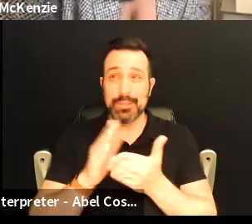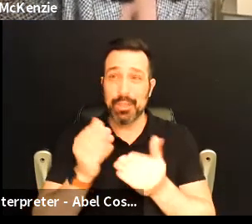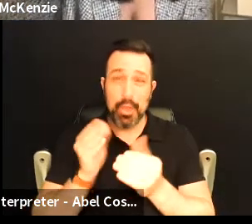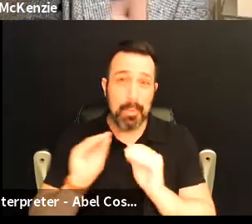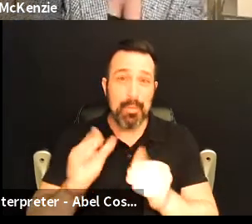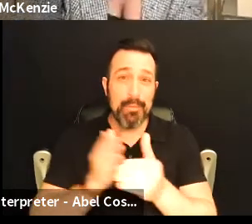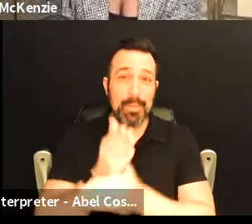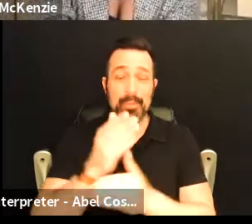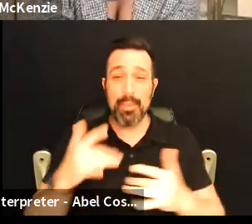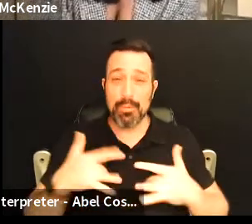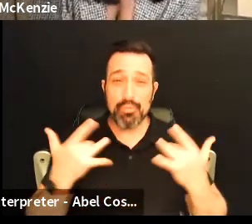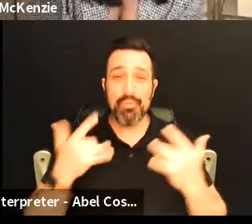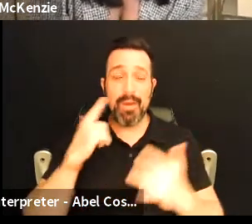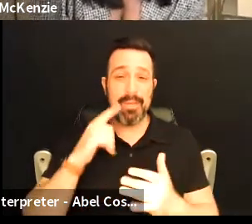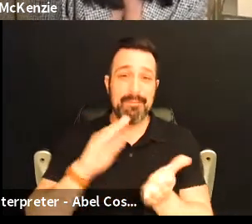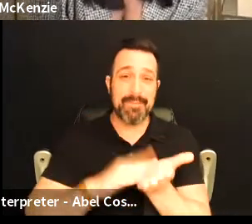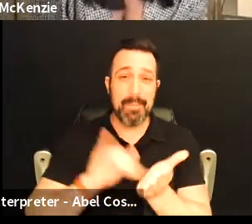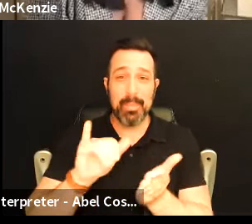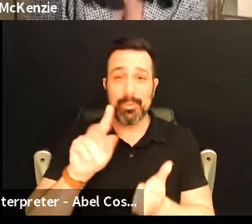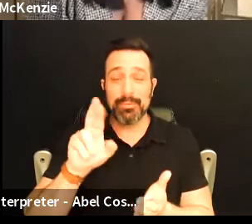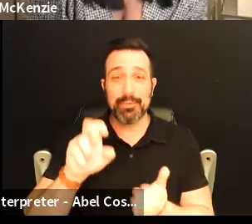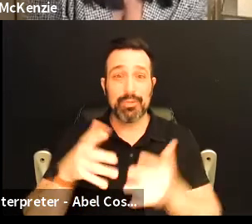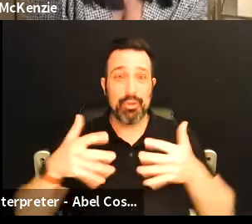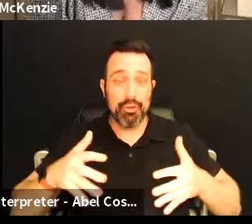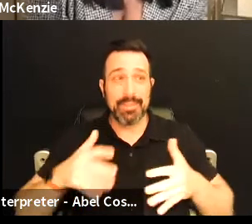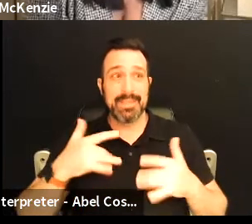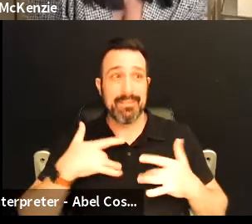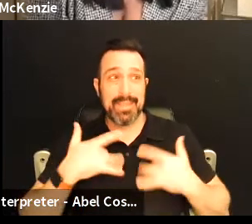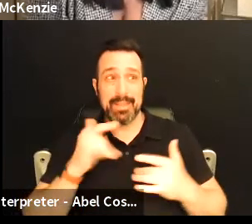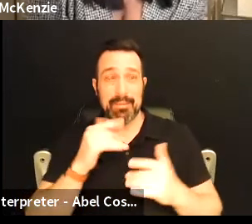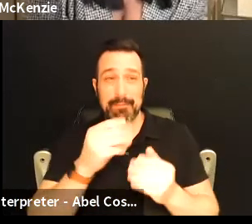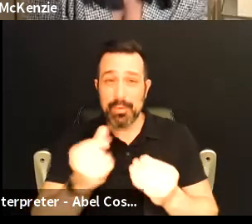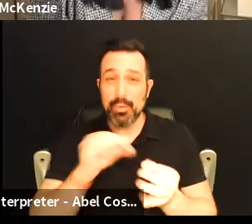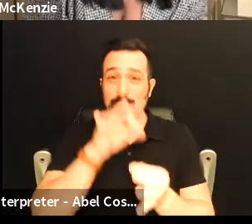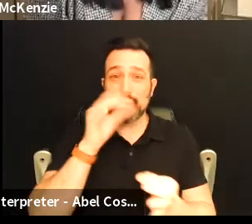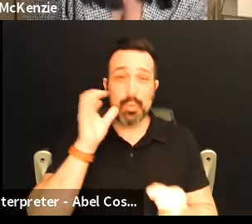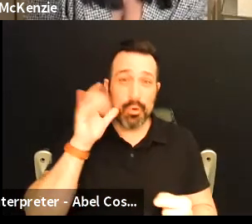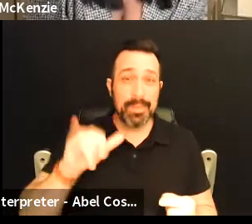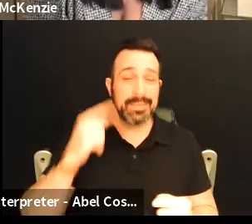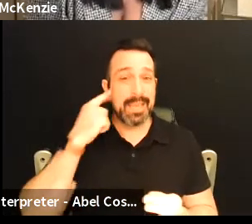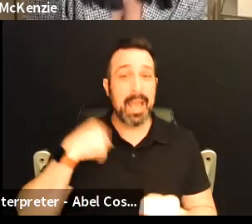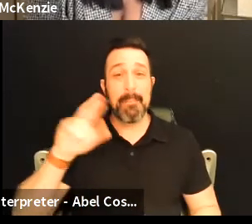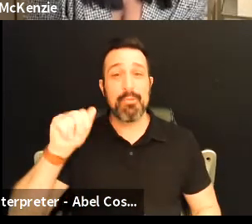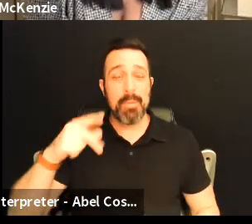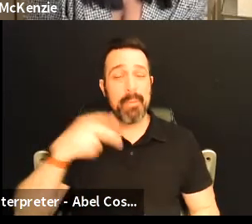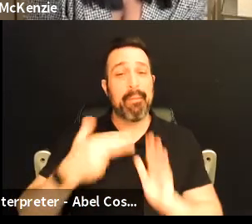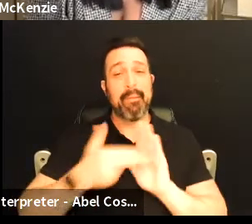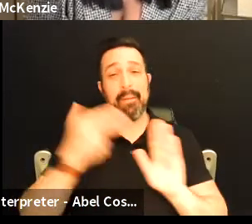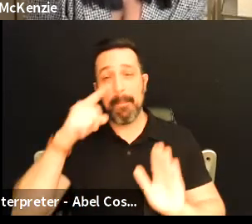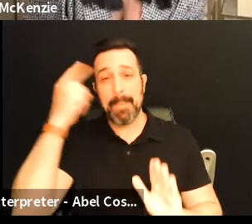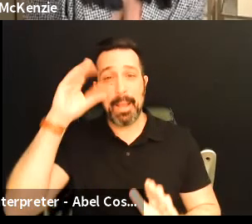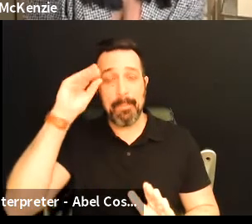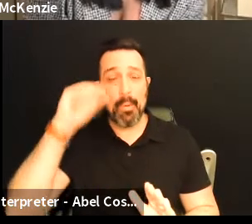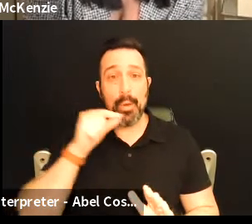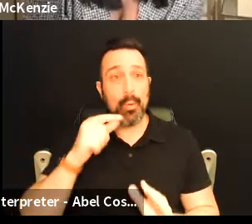beats I feel the groove and vibe on these verses curses I'm nervous can't the service of few souls that have heard this claiming I'm a rapper makes me a stereotypical black boy who